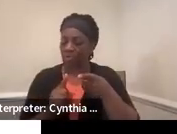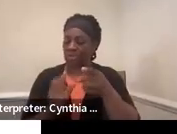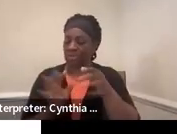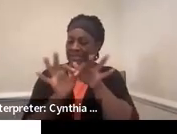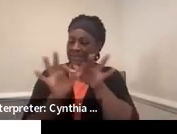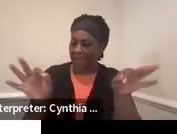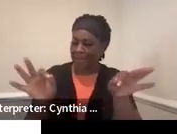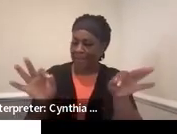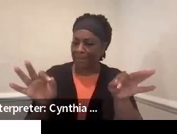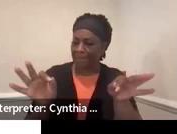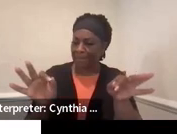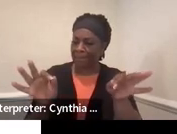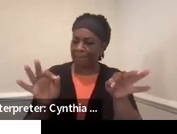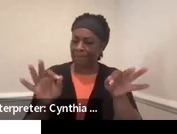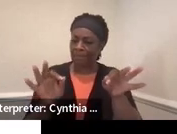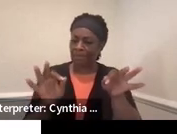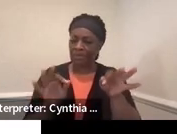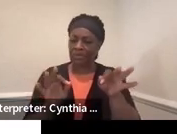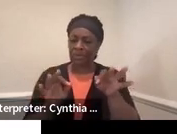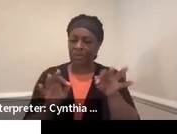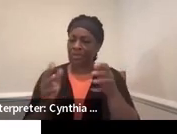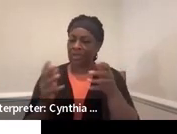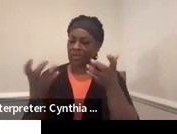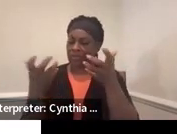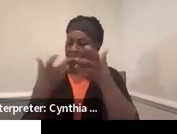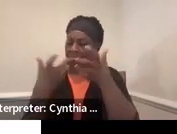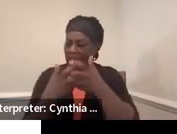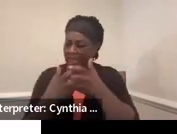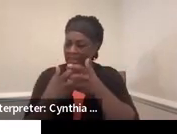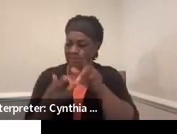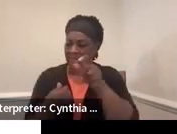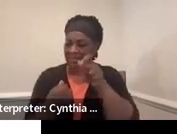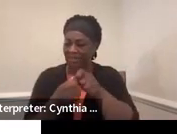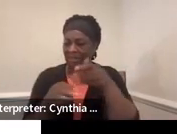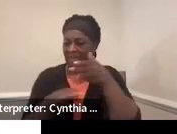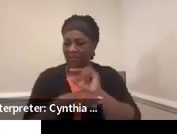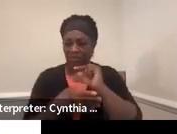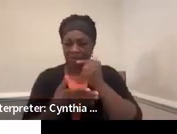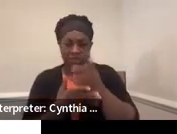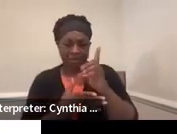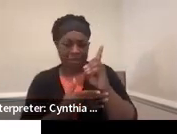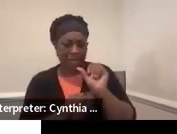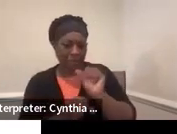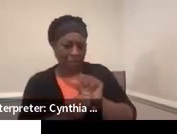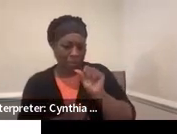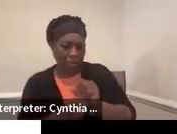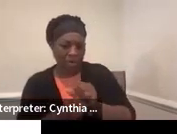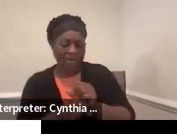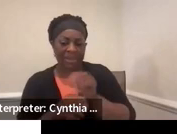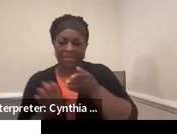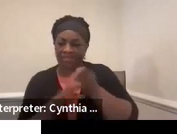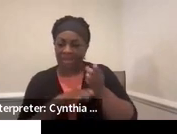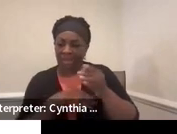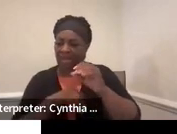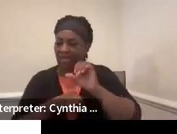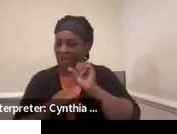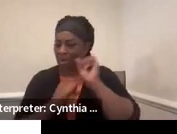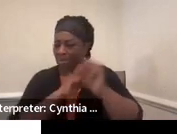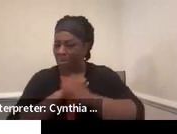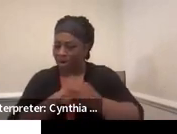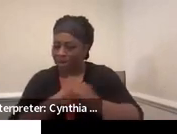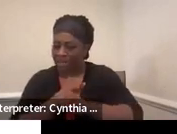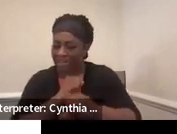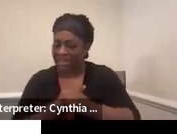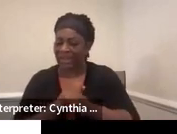So those should be in direct alignment. So after graduation, Dan will work in the field of marketing or carpentry.